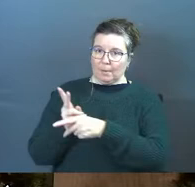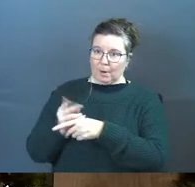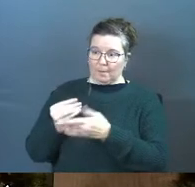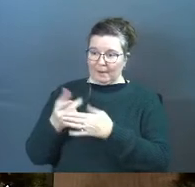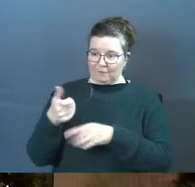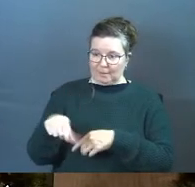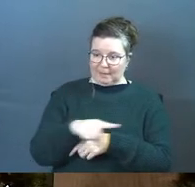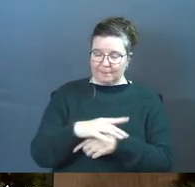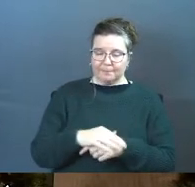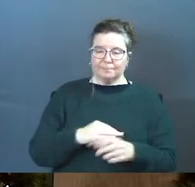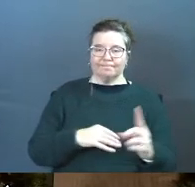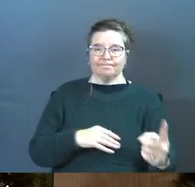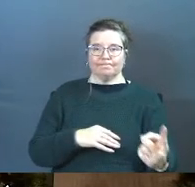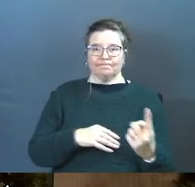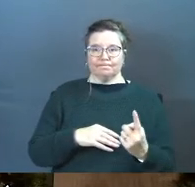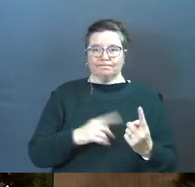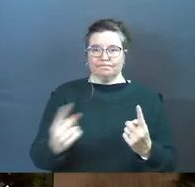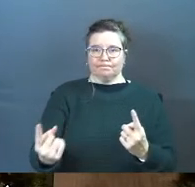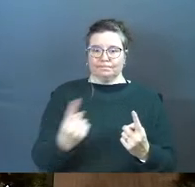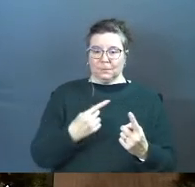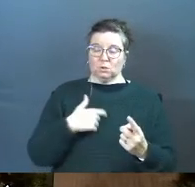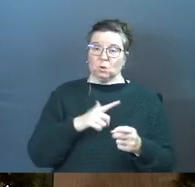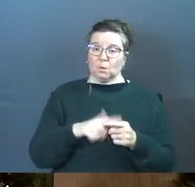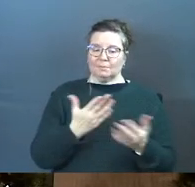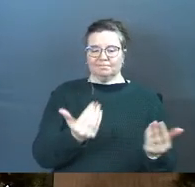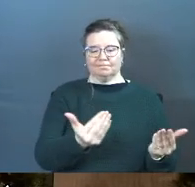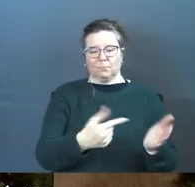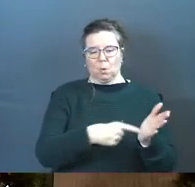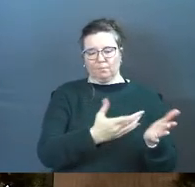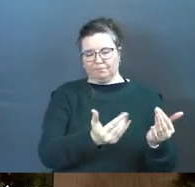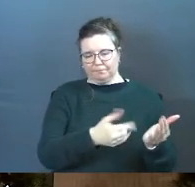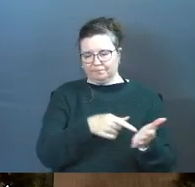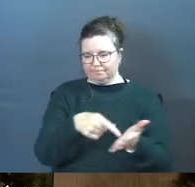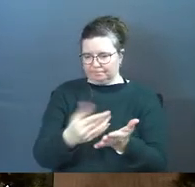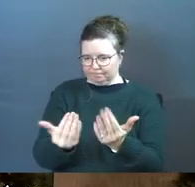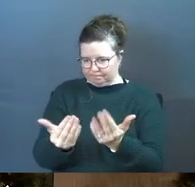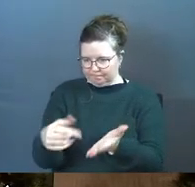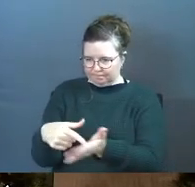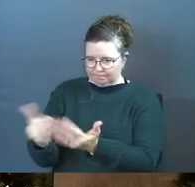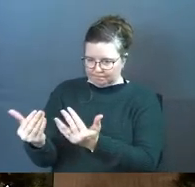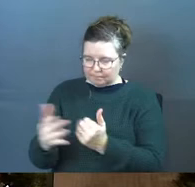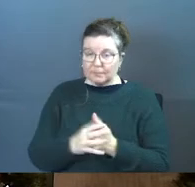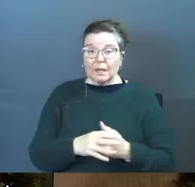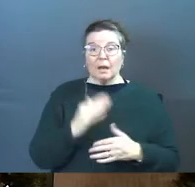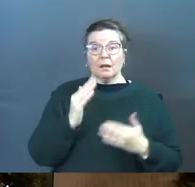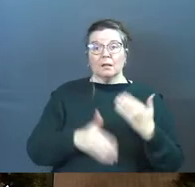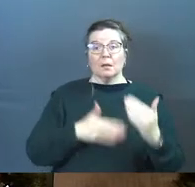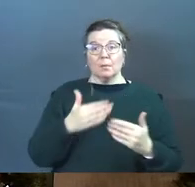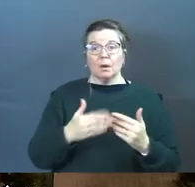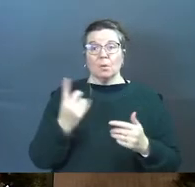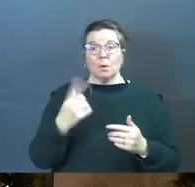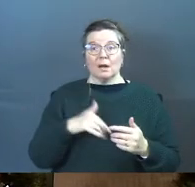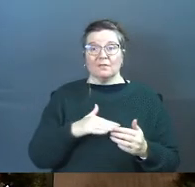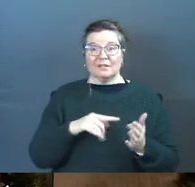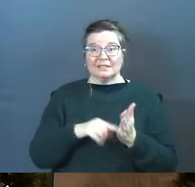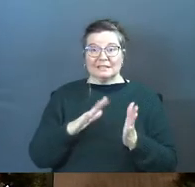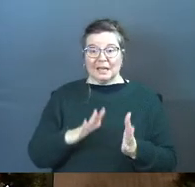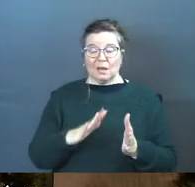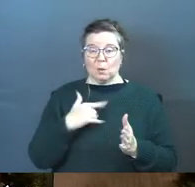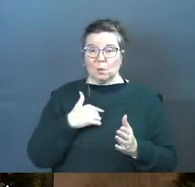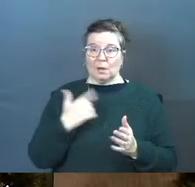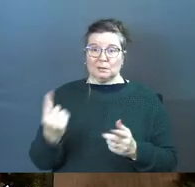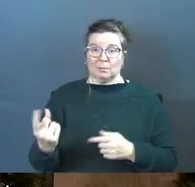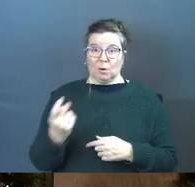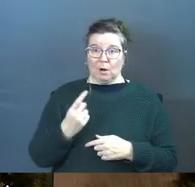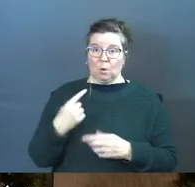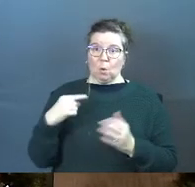from him. So he's cashing it all in, right? Making everybody pay their debts. And in the process, one of his debtors was